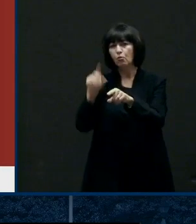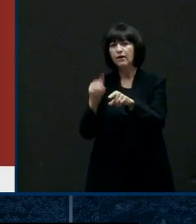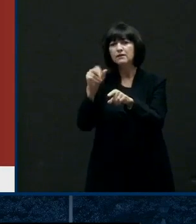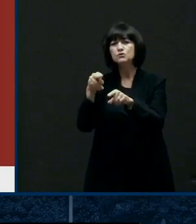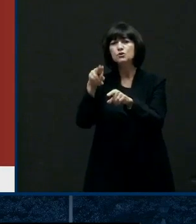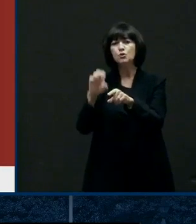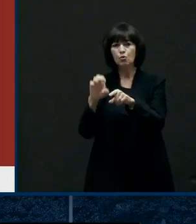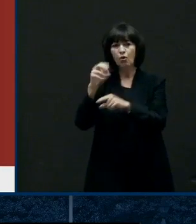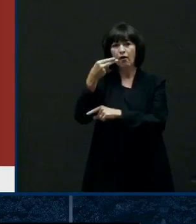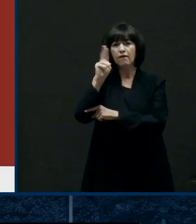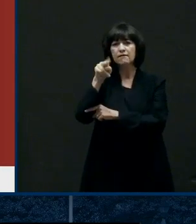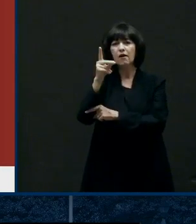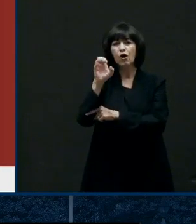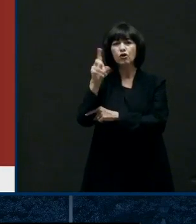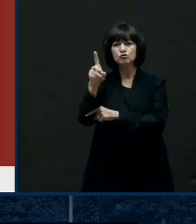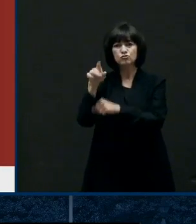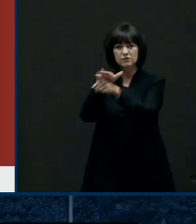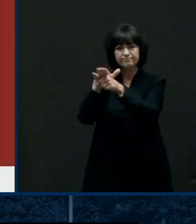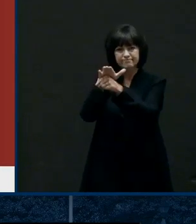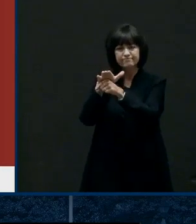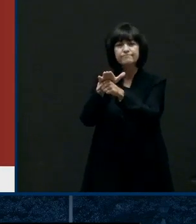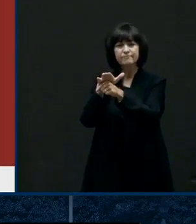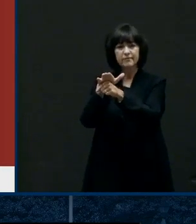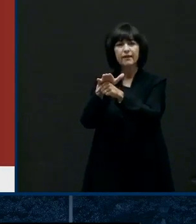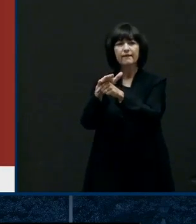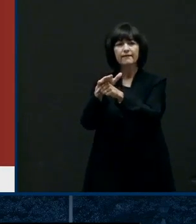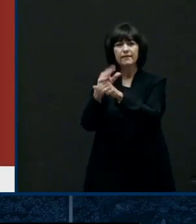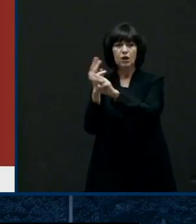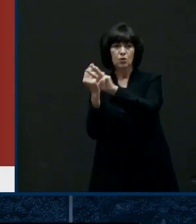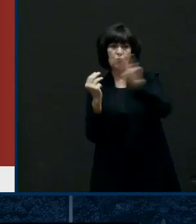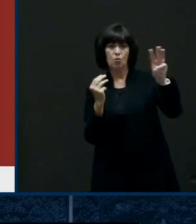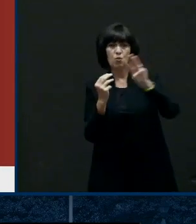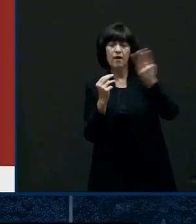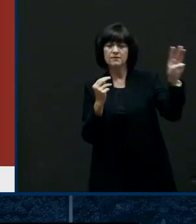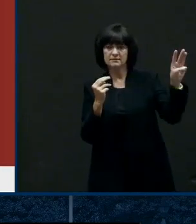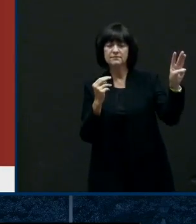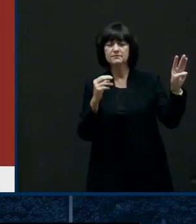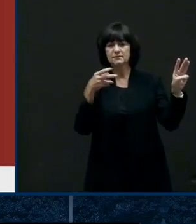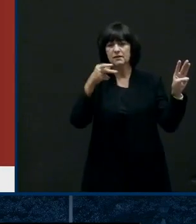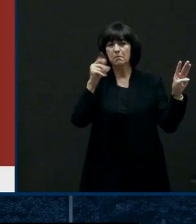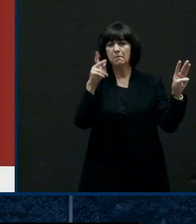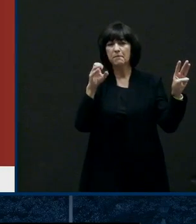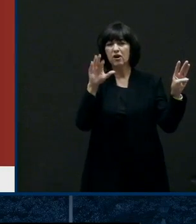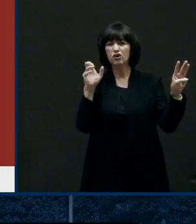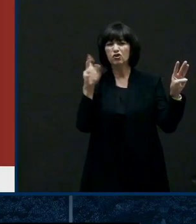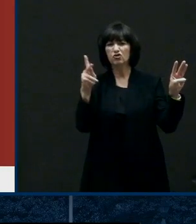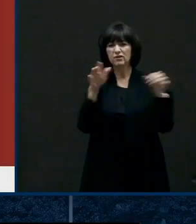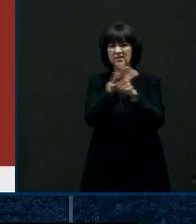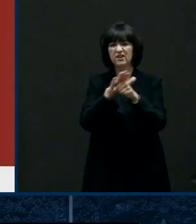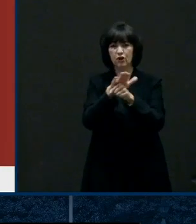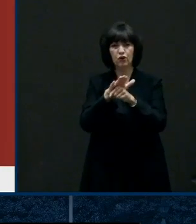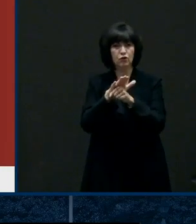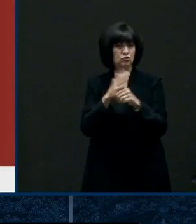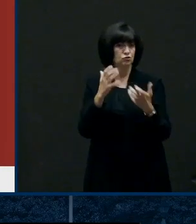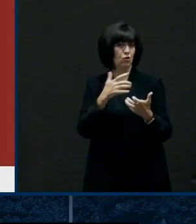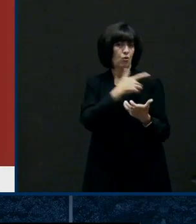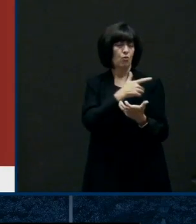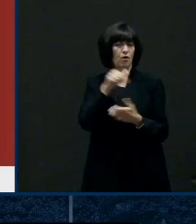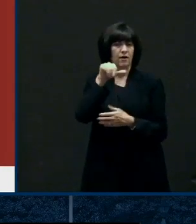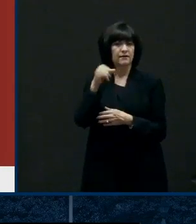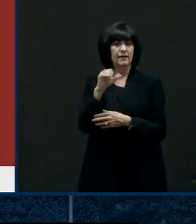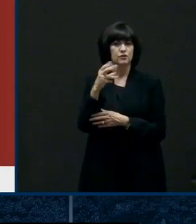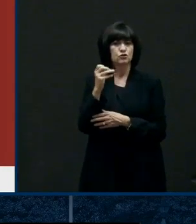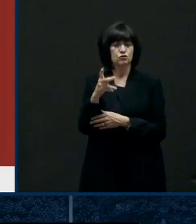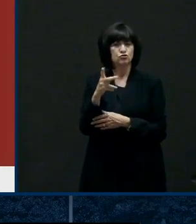towards Newark and Pike Creek. So with that, A.J., you want to give us an update there and where we stand today? We'll do.